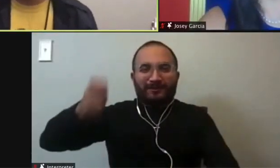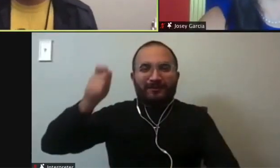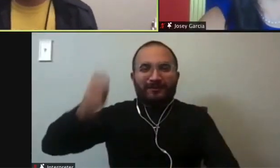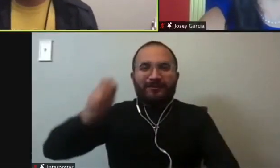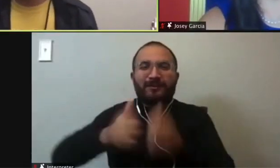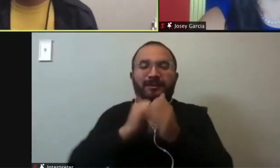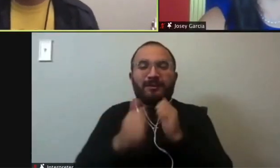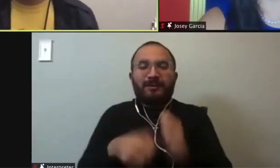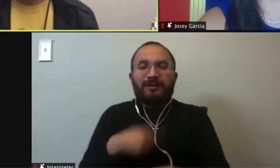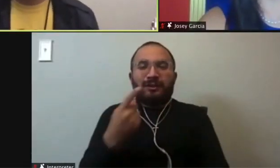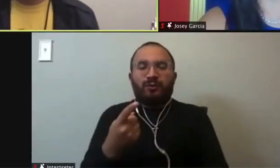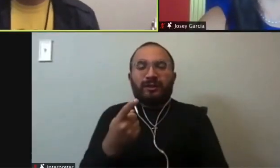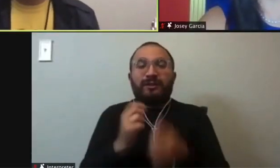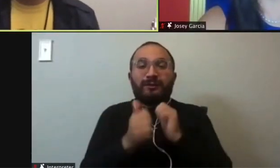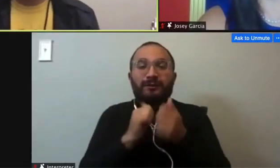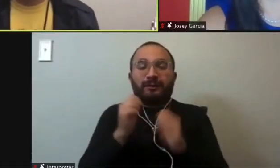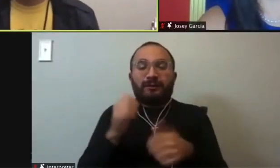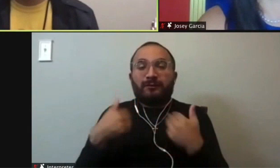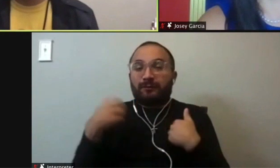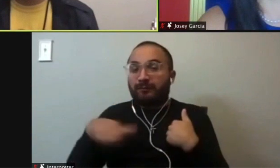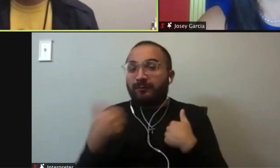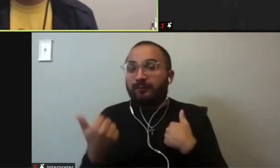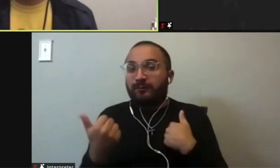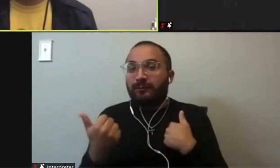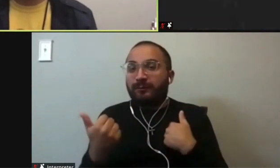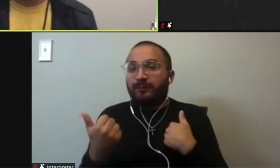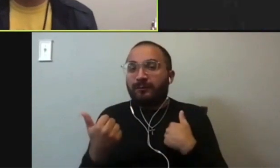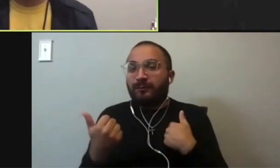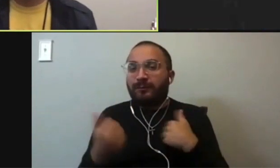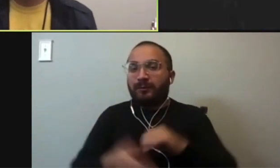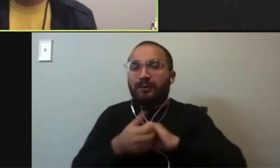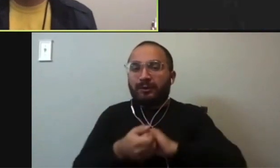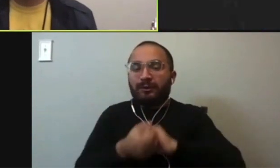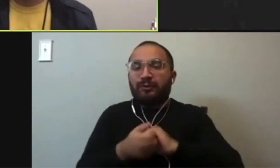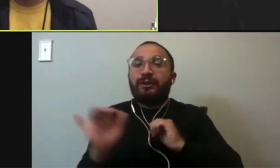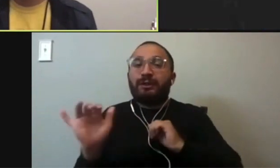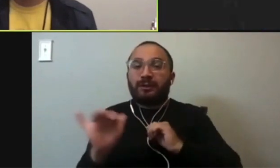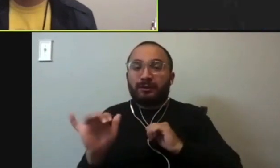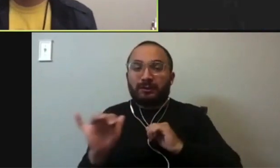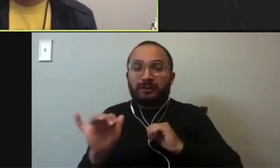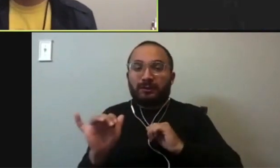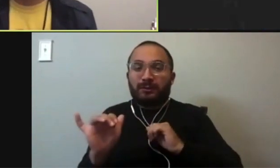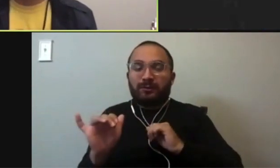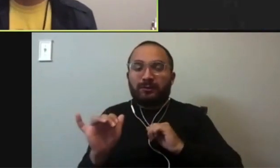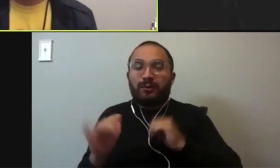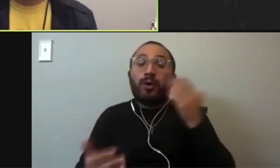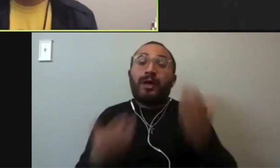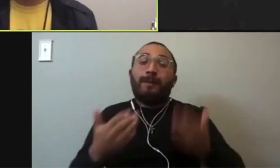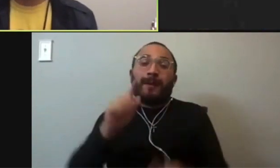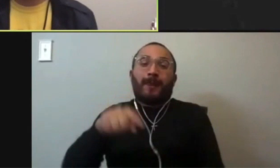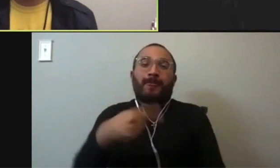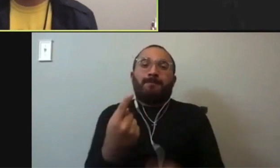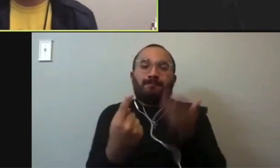one candidate here. Do we have the other one joining us as well? Um, or will, will justice